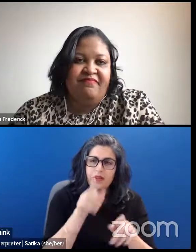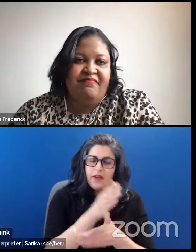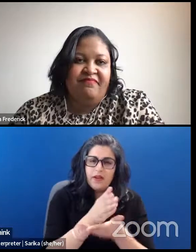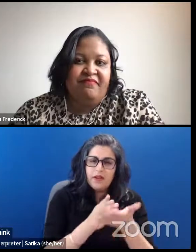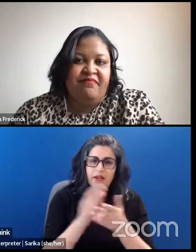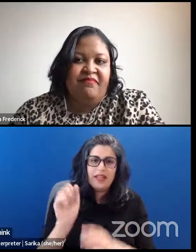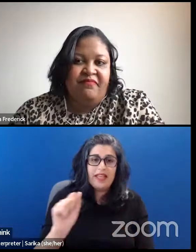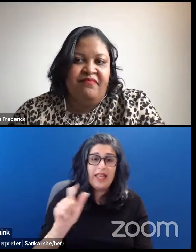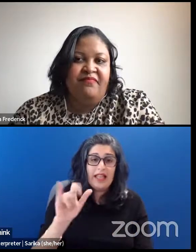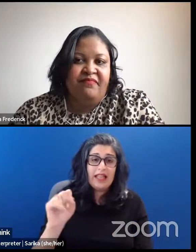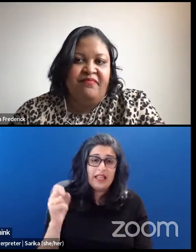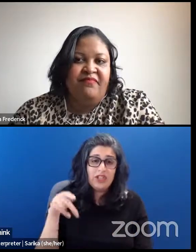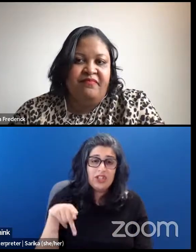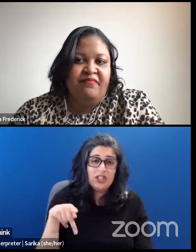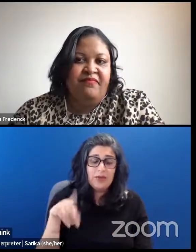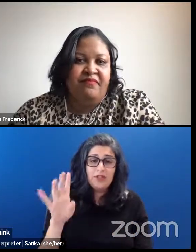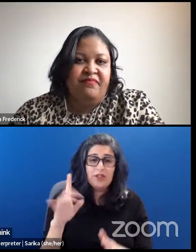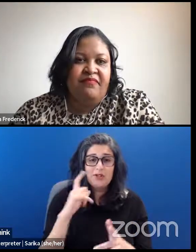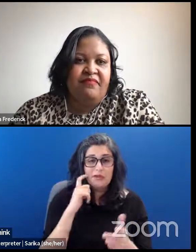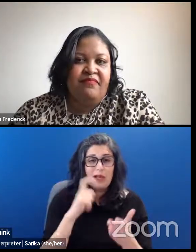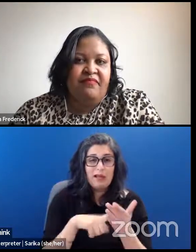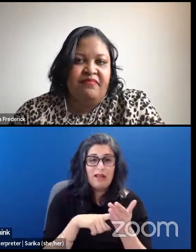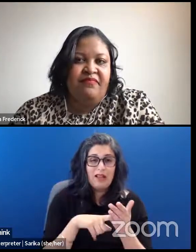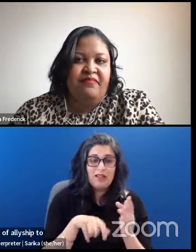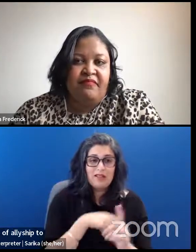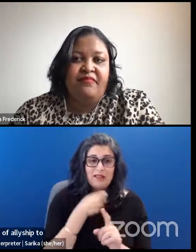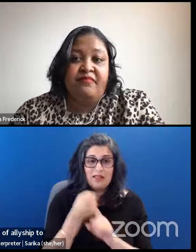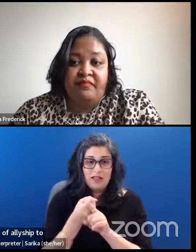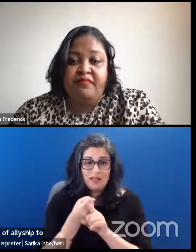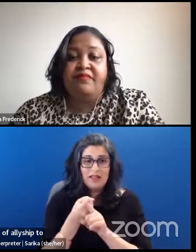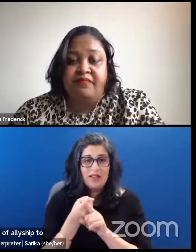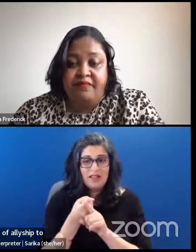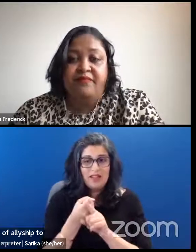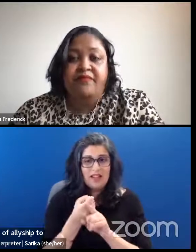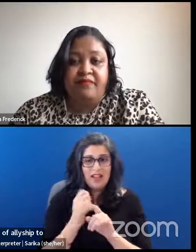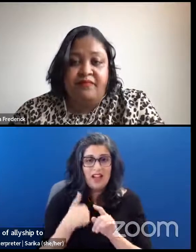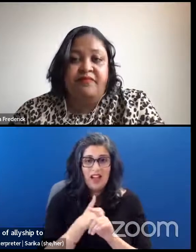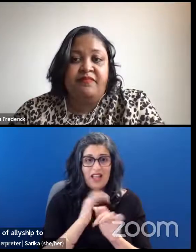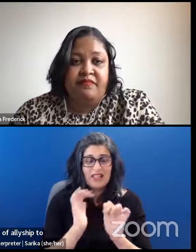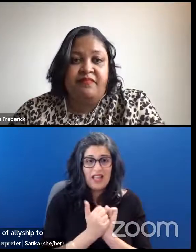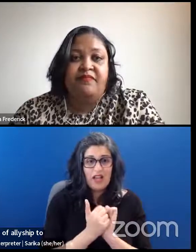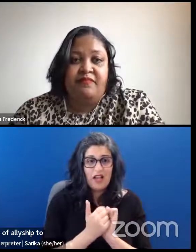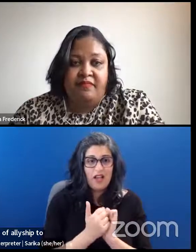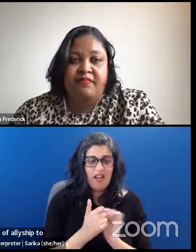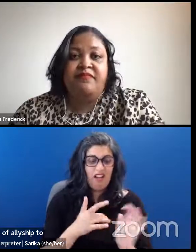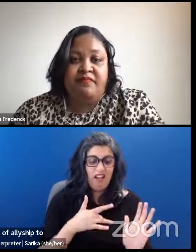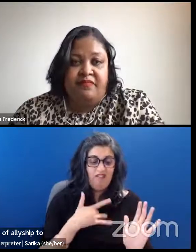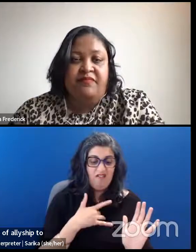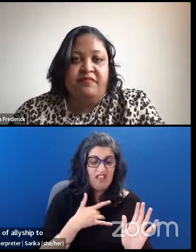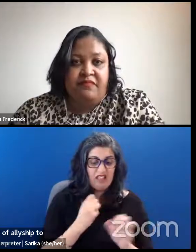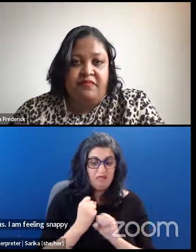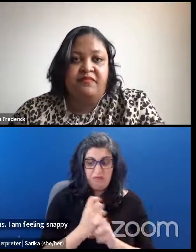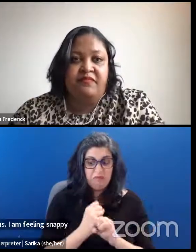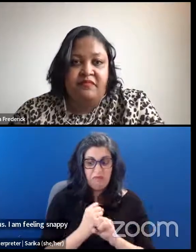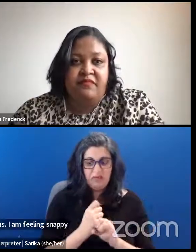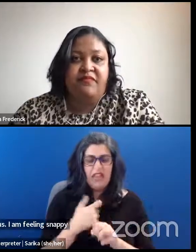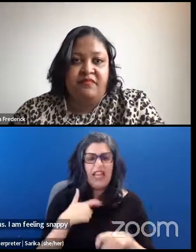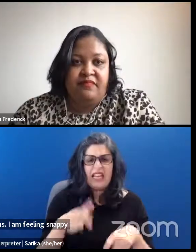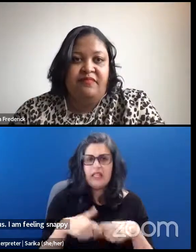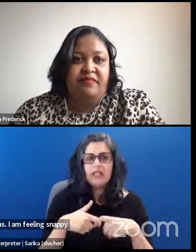allyship to recognize that this impact, what this impact has on us. I'm feeling snappy. That means I need to take a break and not